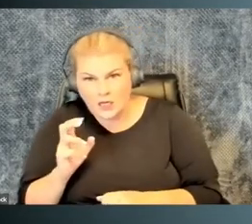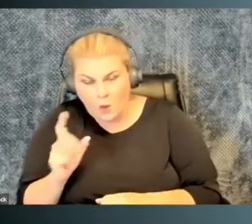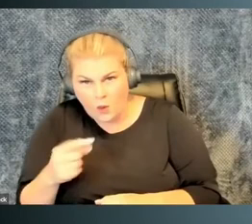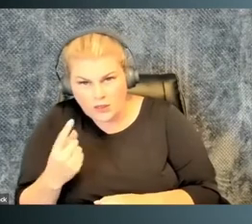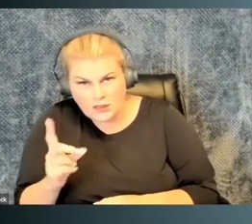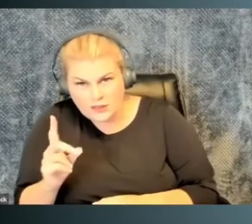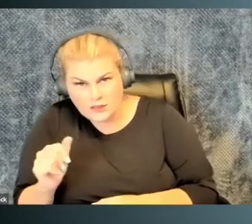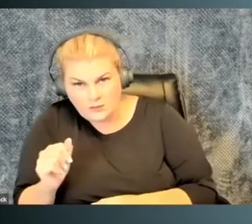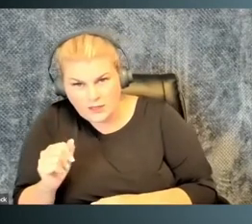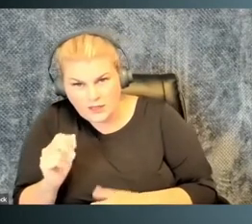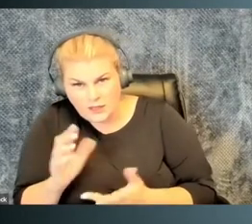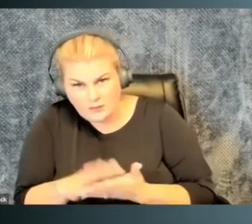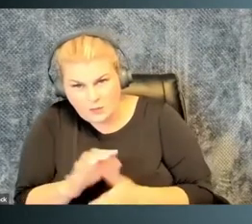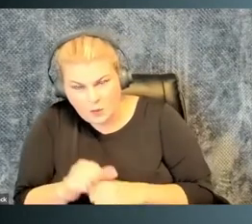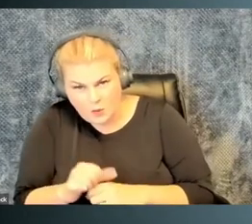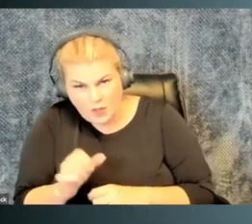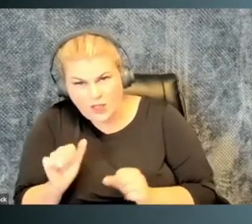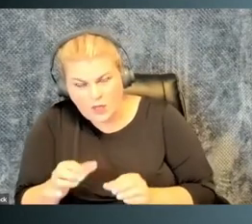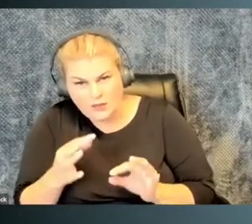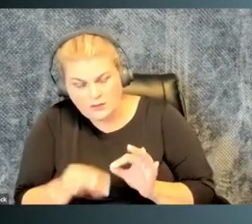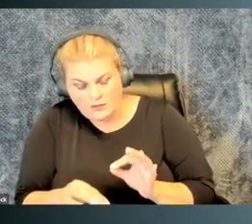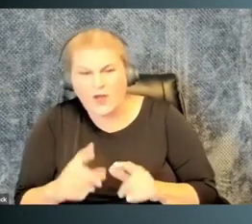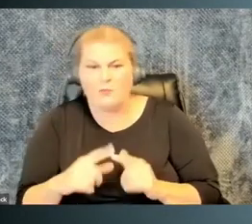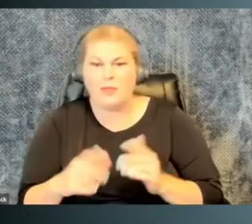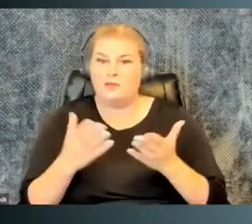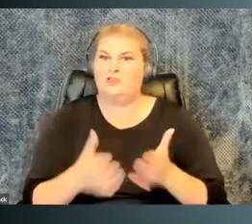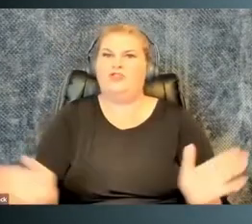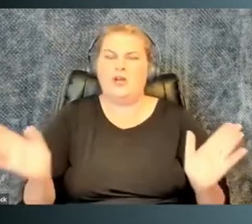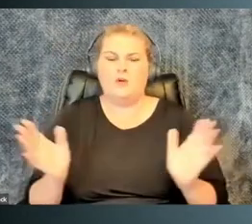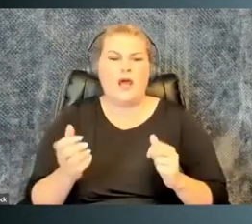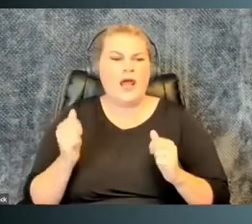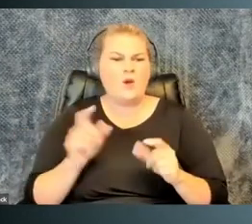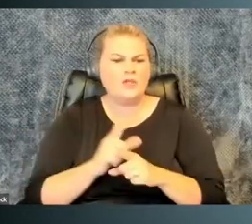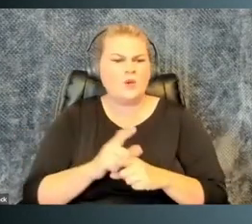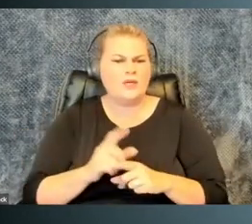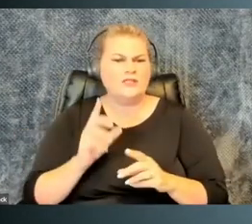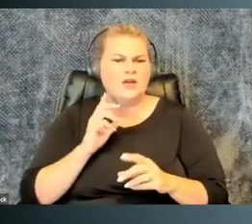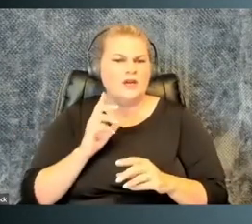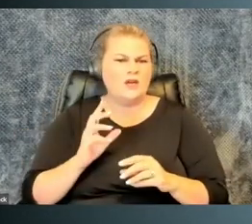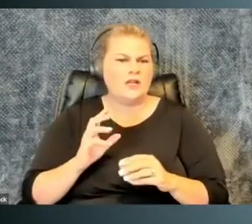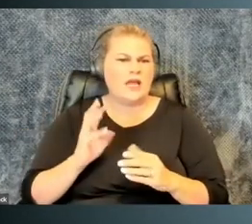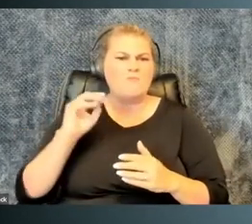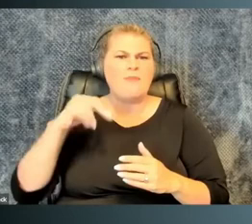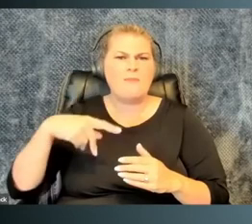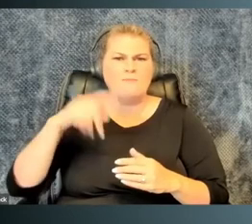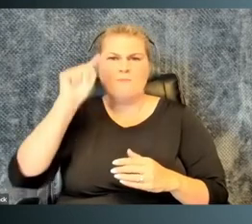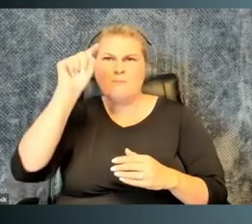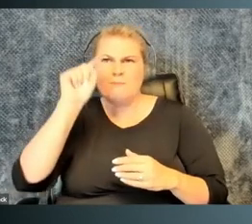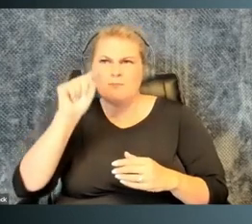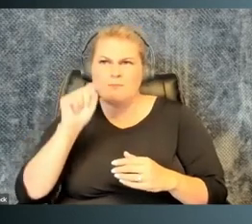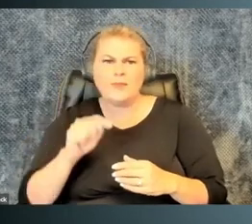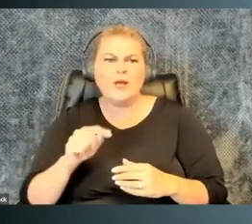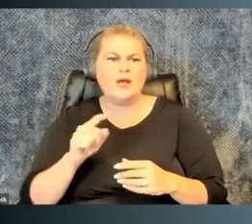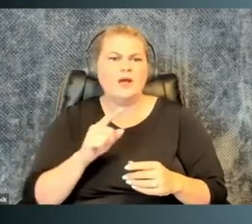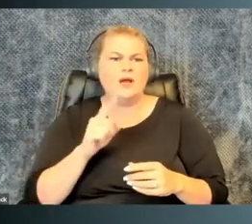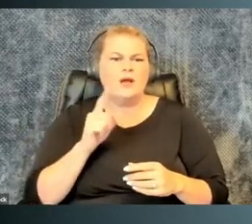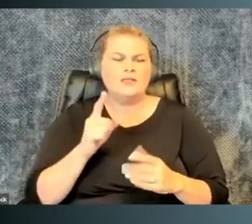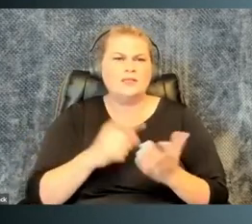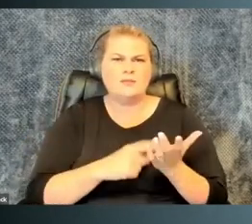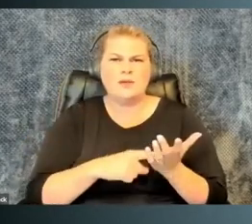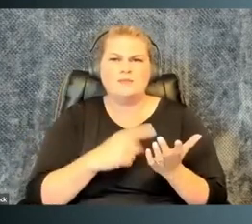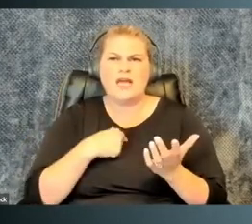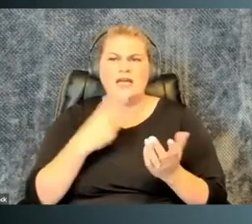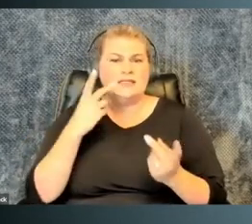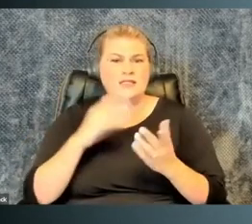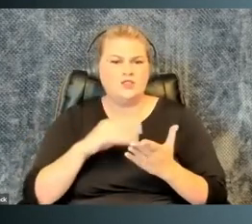not even just disability paperwork, that can be simplified? And also, is there a clear map for people on which paperwork happens when? I